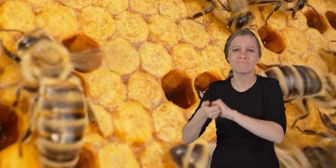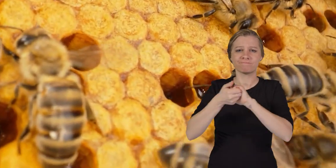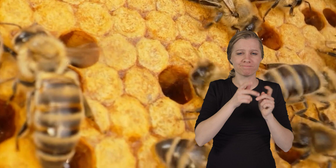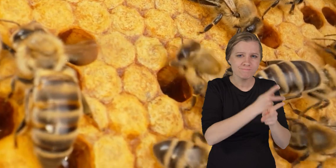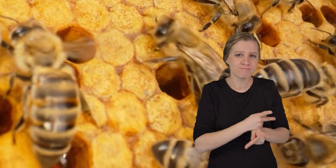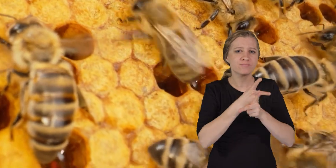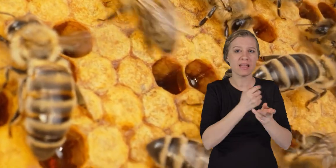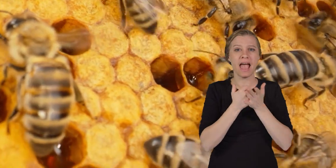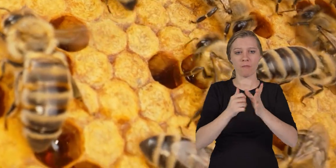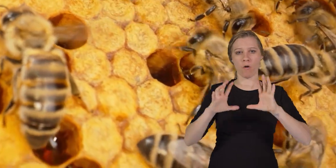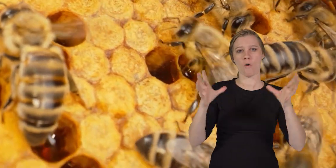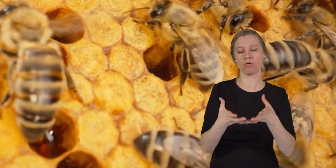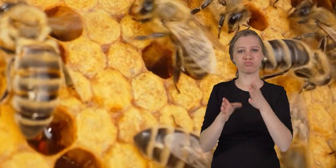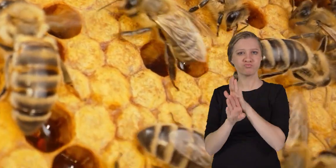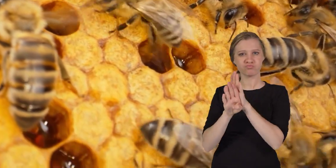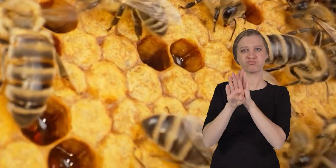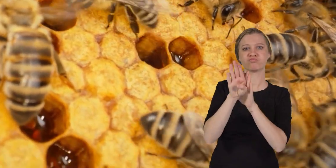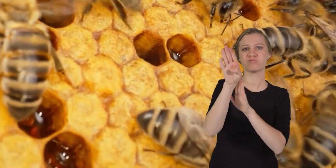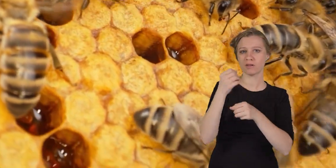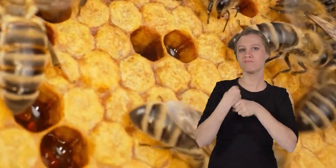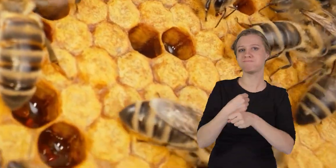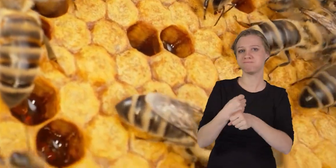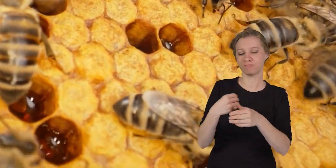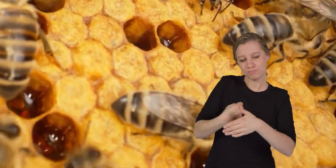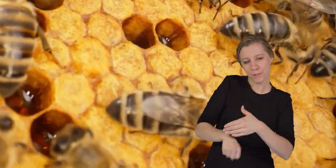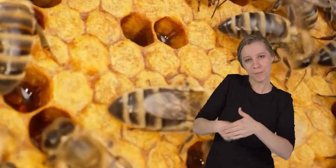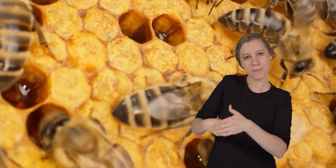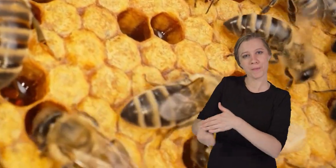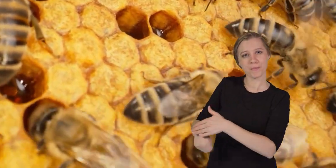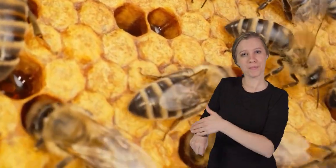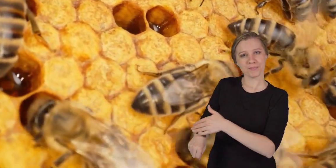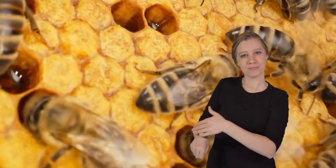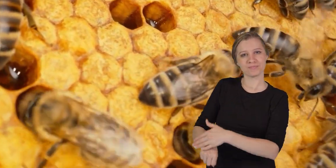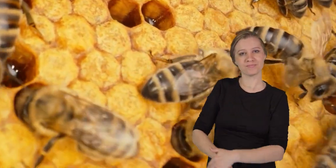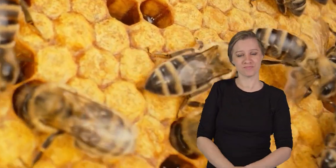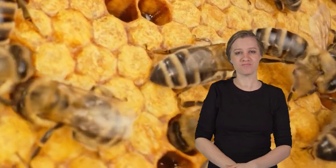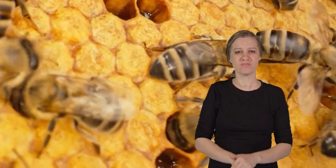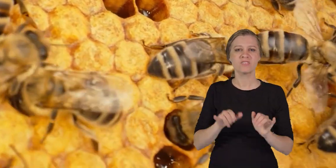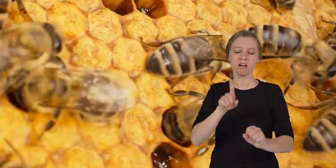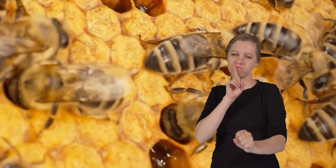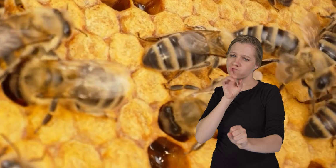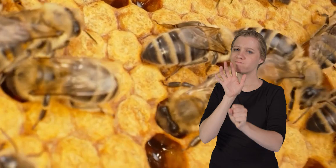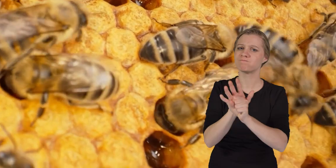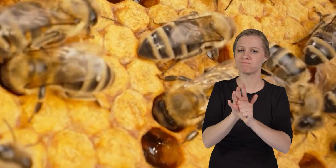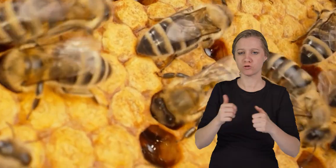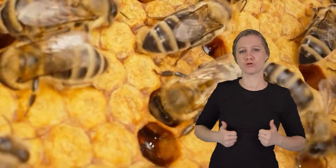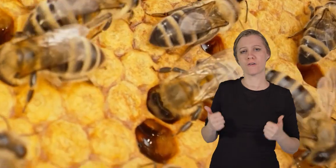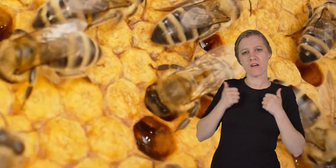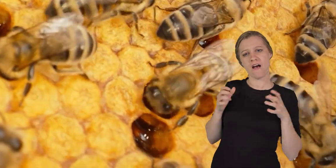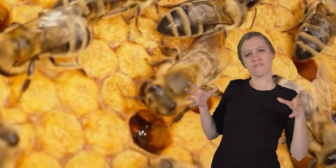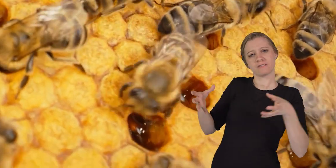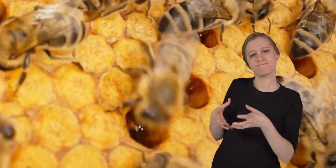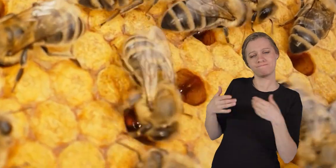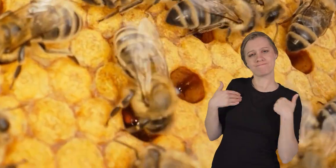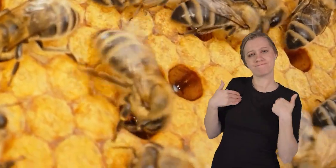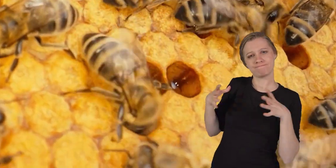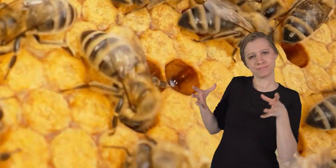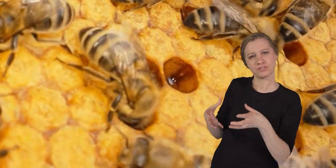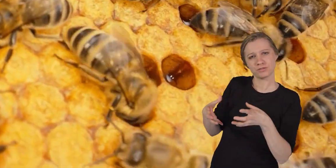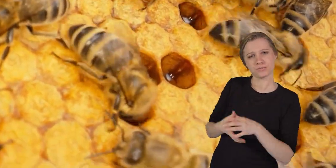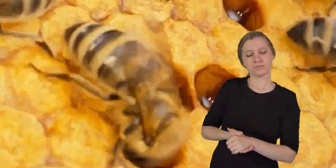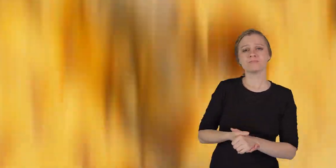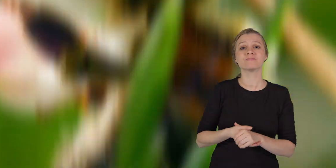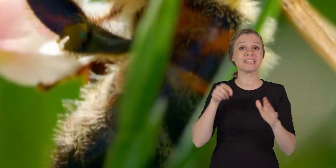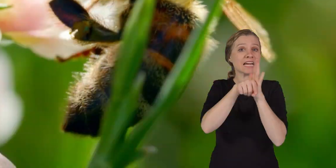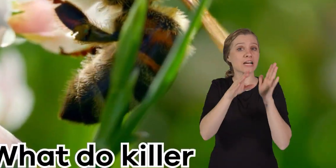cooperative parenting helps the colony thrive and continue to produce more offspring, ensuring the survival of their species.